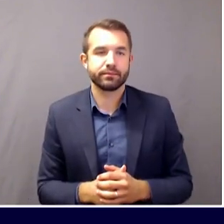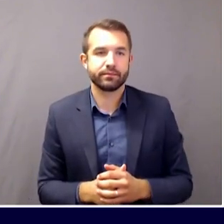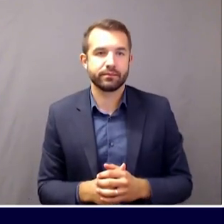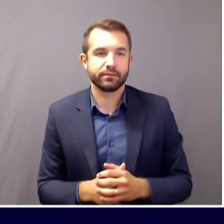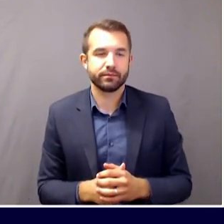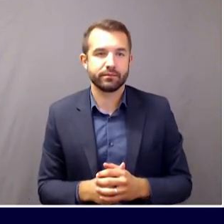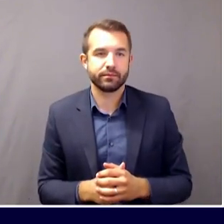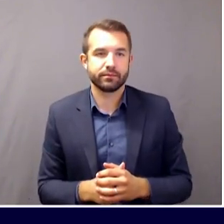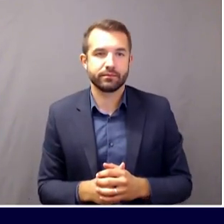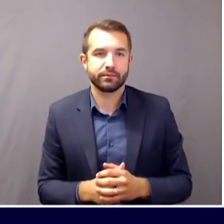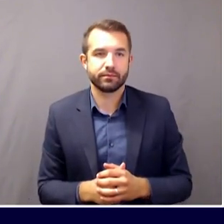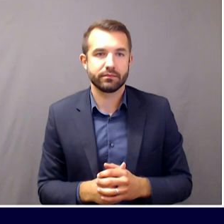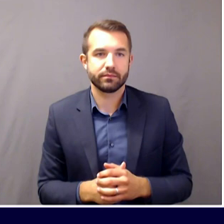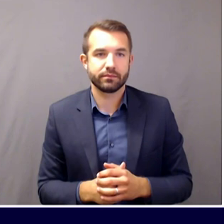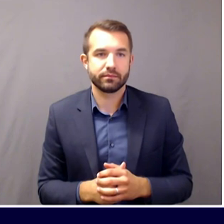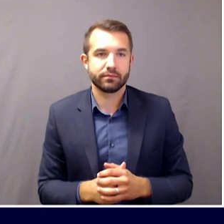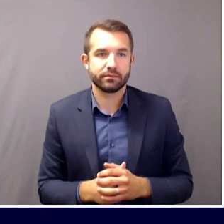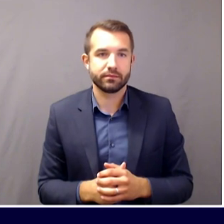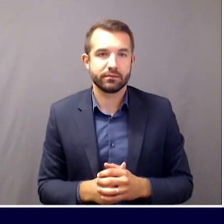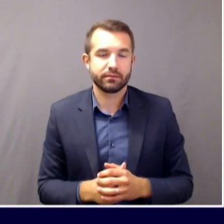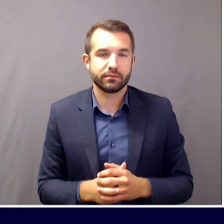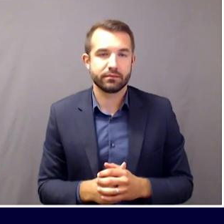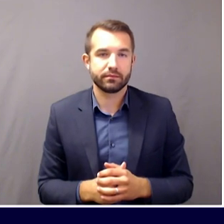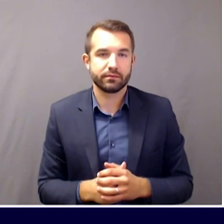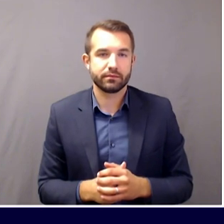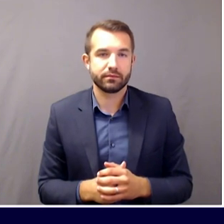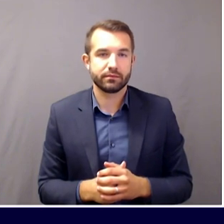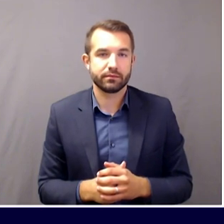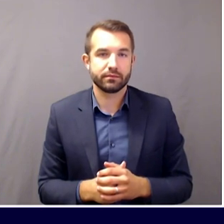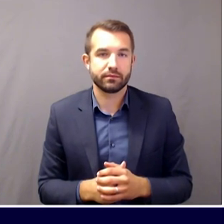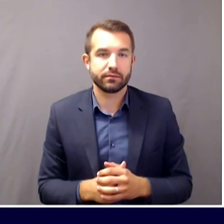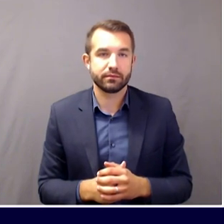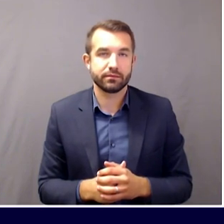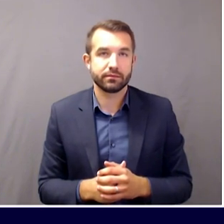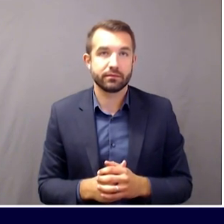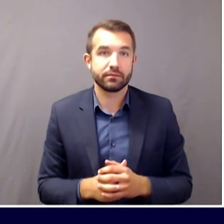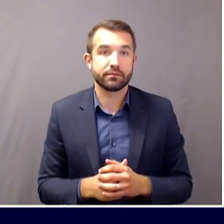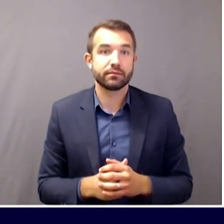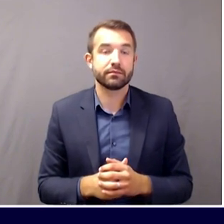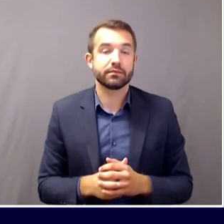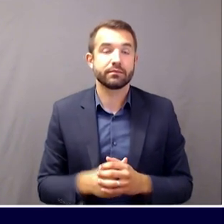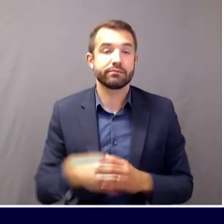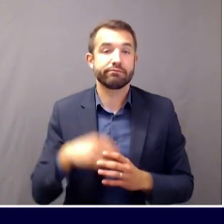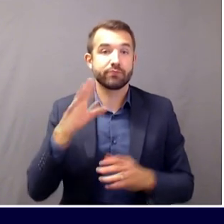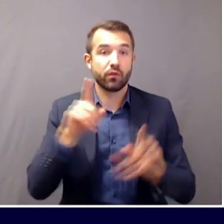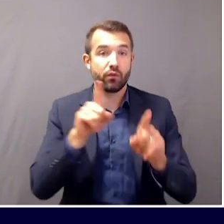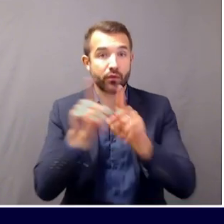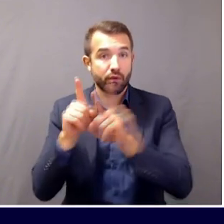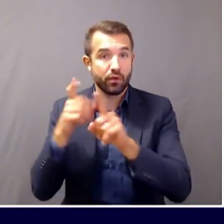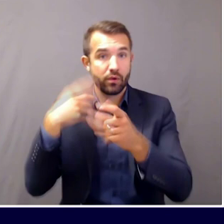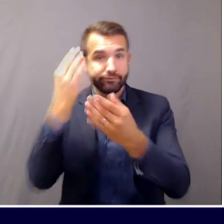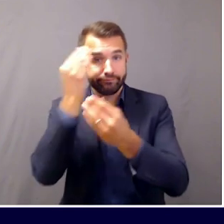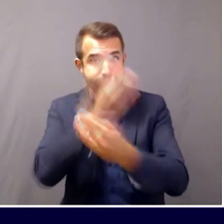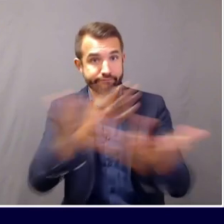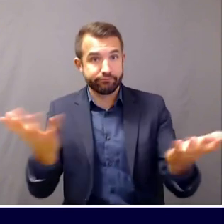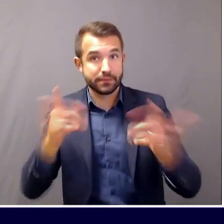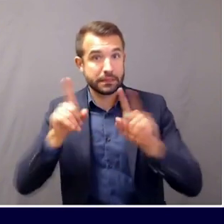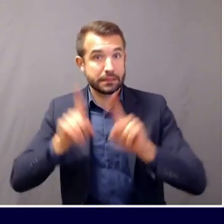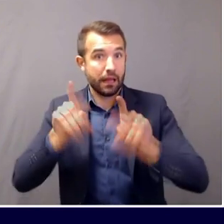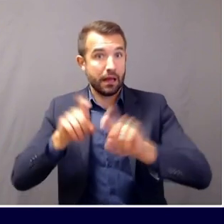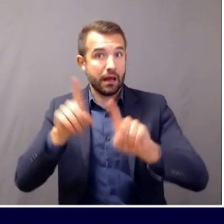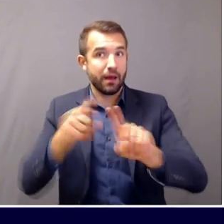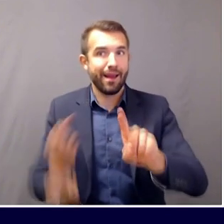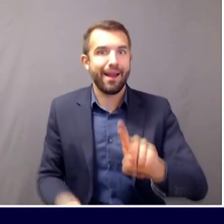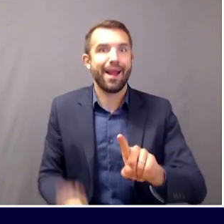I'd also like to provide a brief update on where things stand with respect to testing numbers among individuals